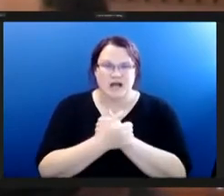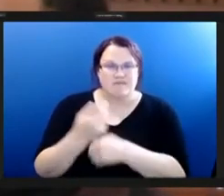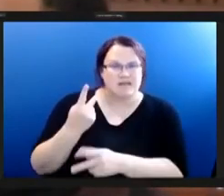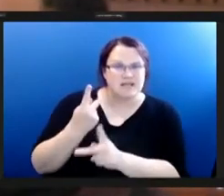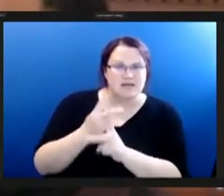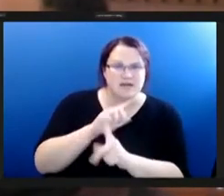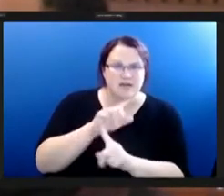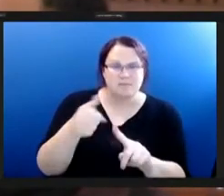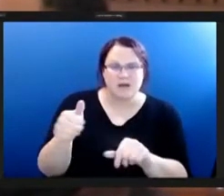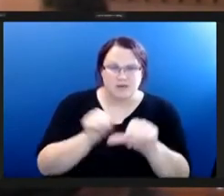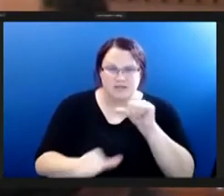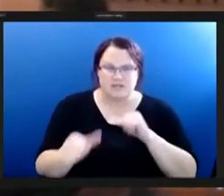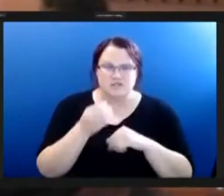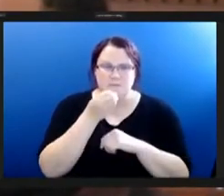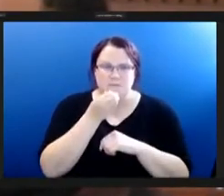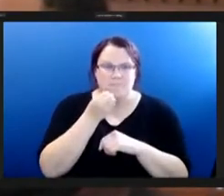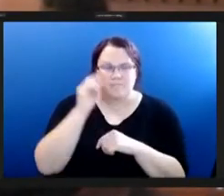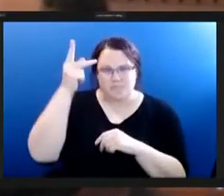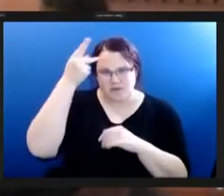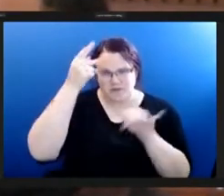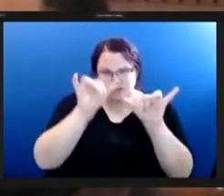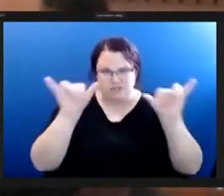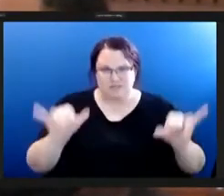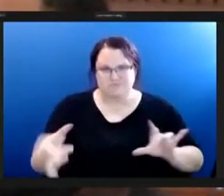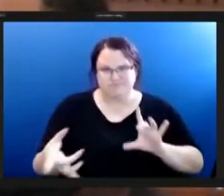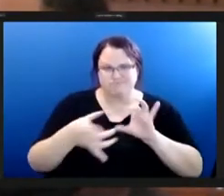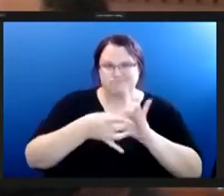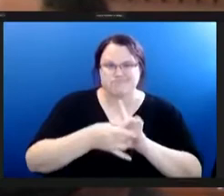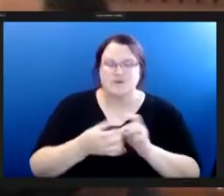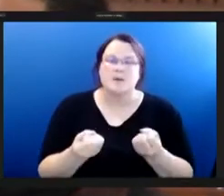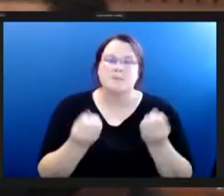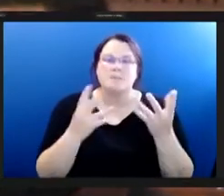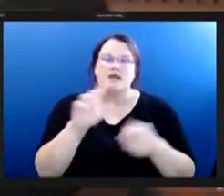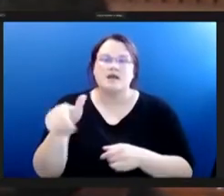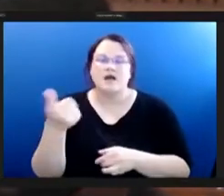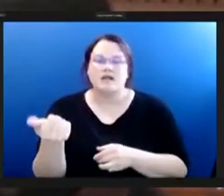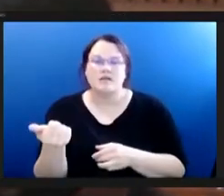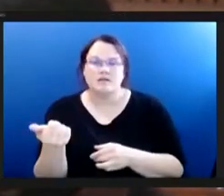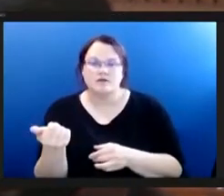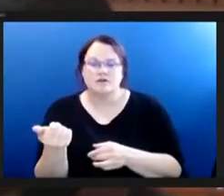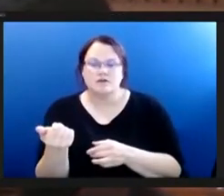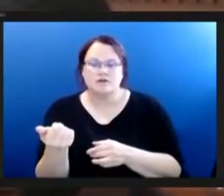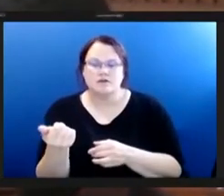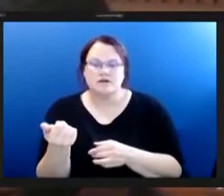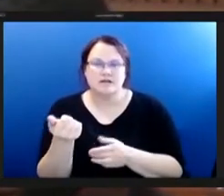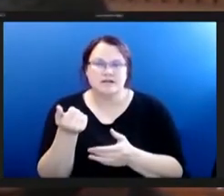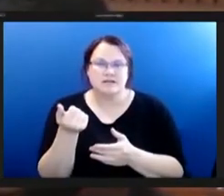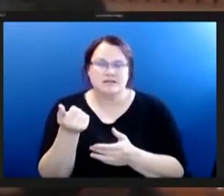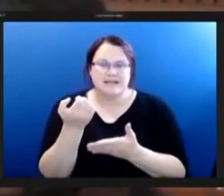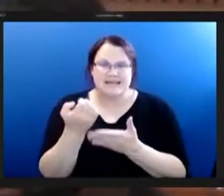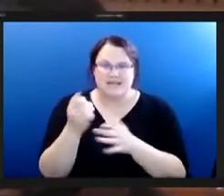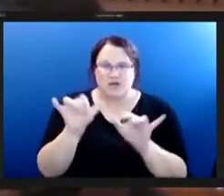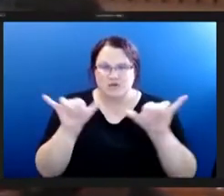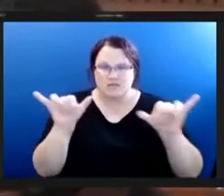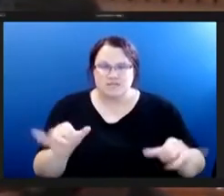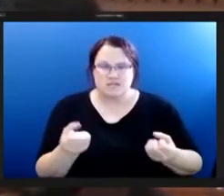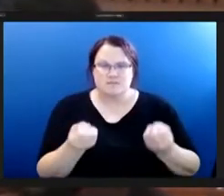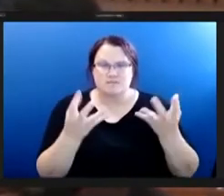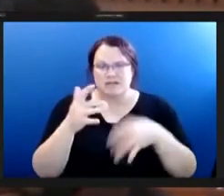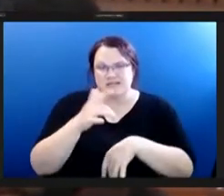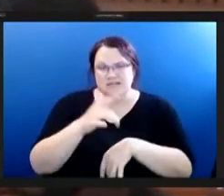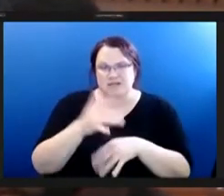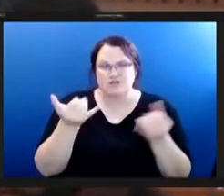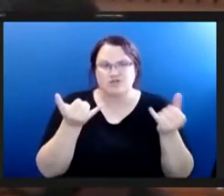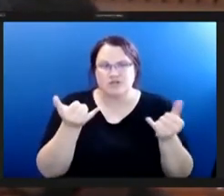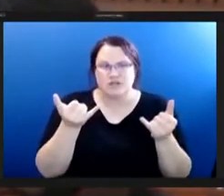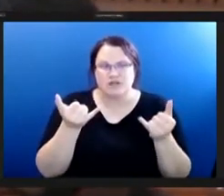as our political system is interconnected within many of our other intersectional ecosystems that many have touched on today such as